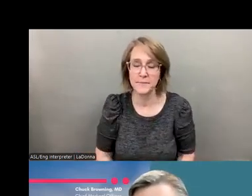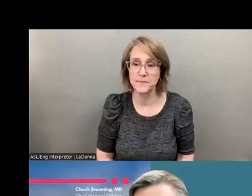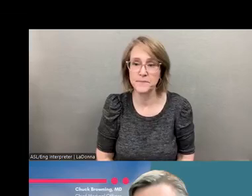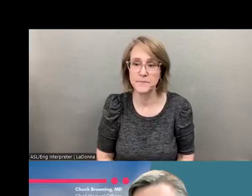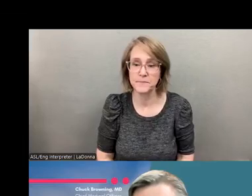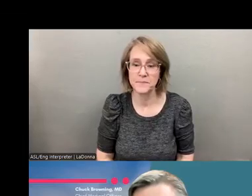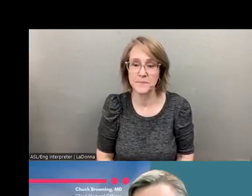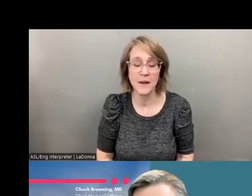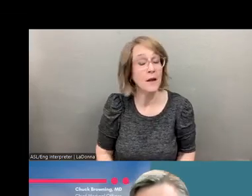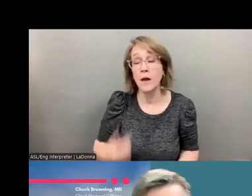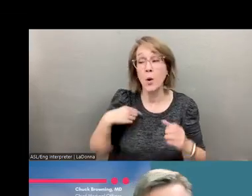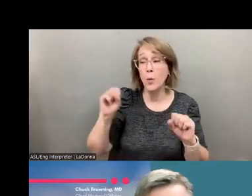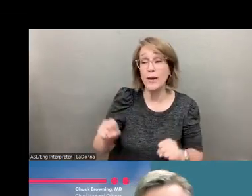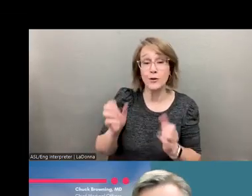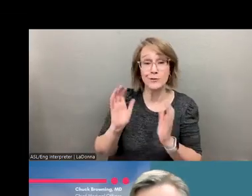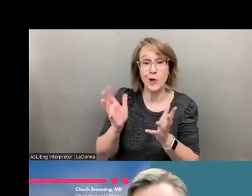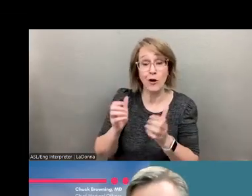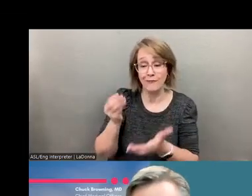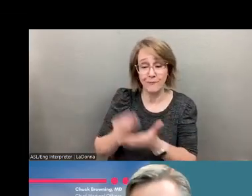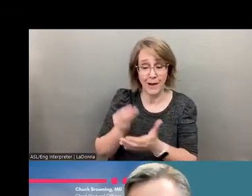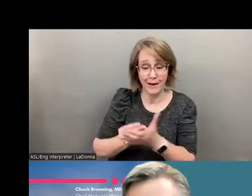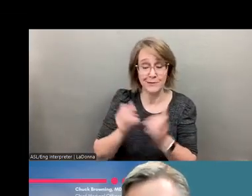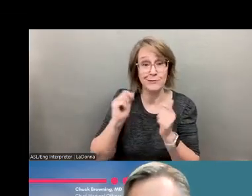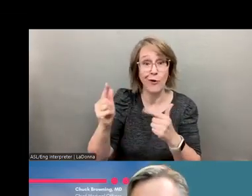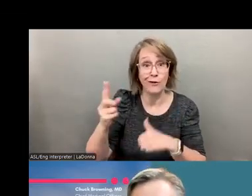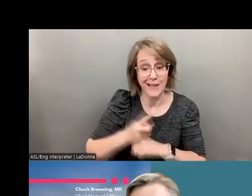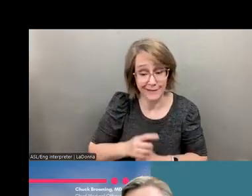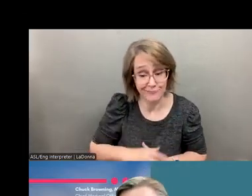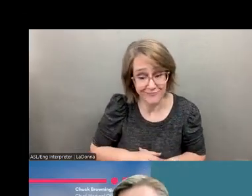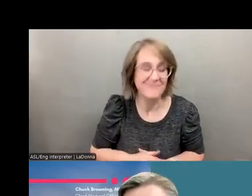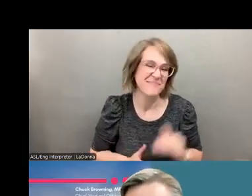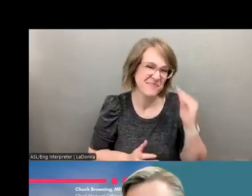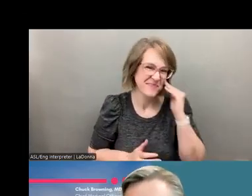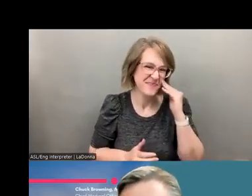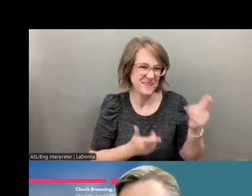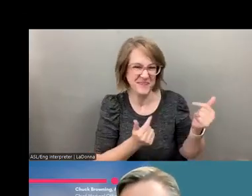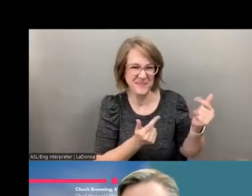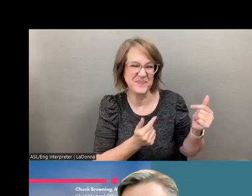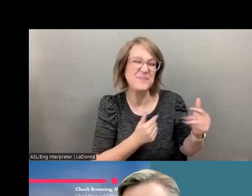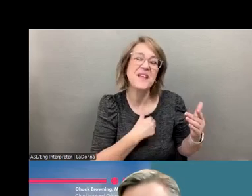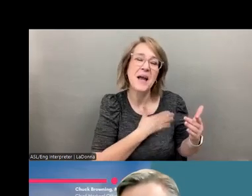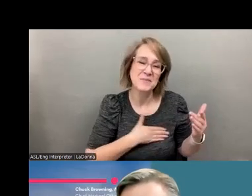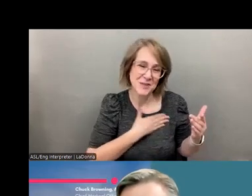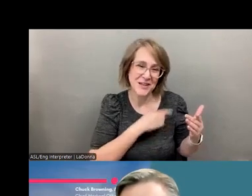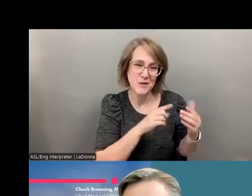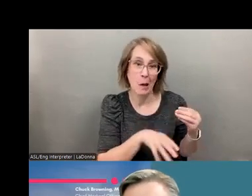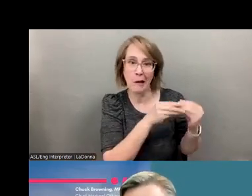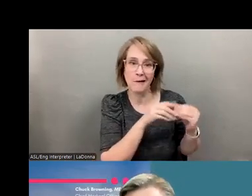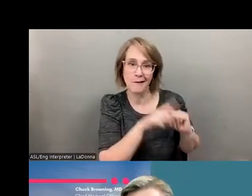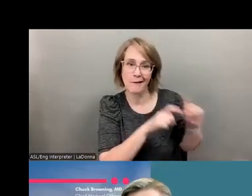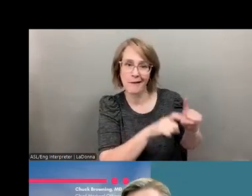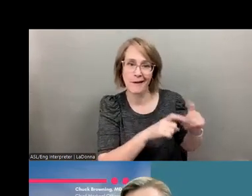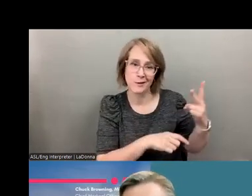Um, I still appreciate you taking the extra time to help cover some of the